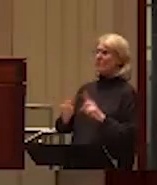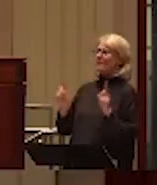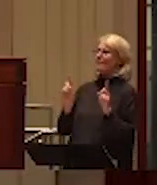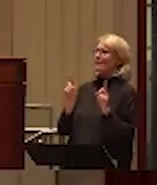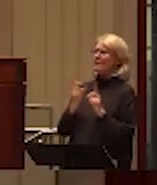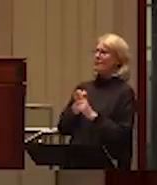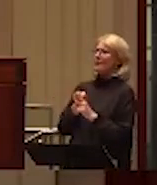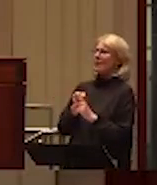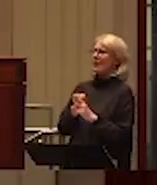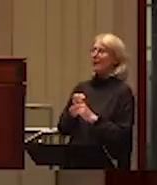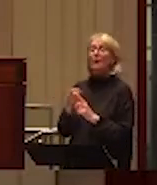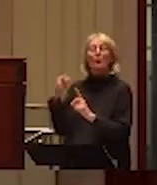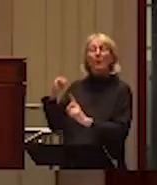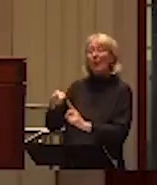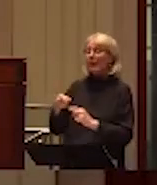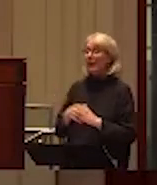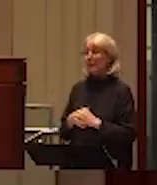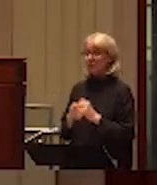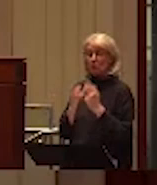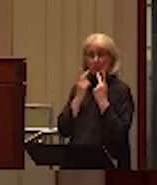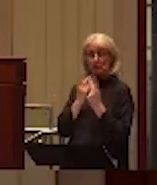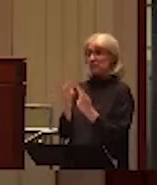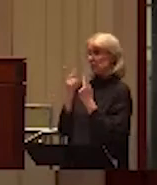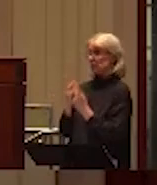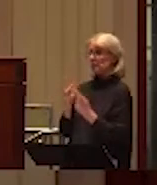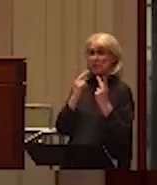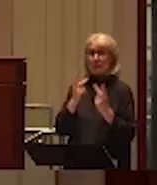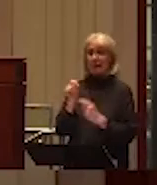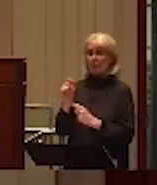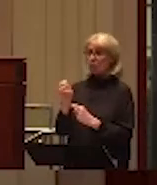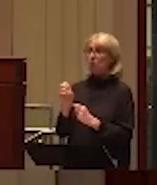it's the damage that abuse itself has, regardless of the gender of the parent.